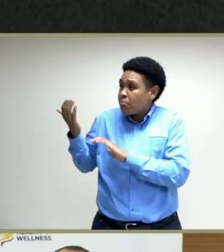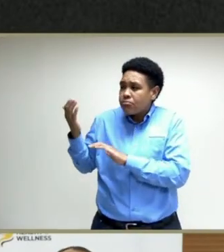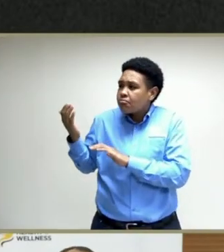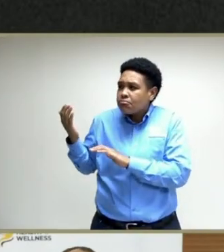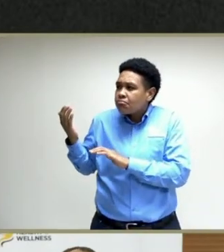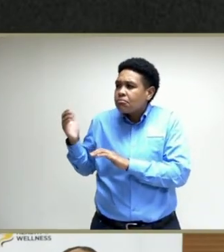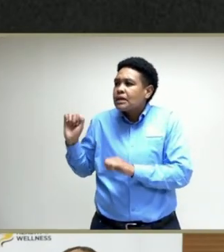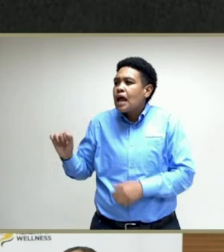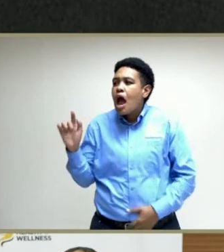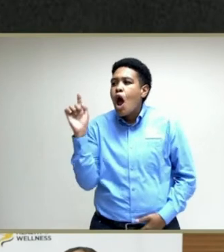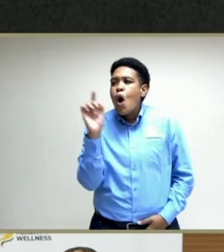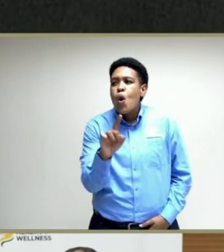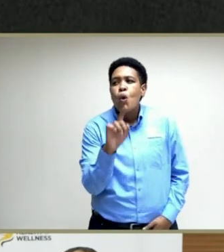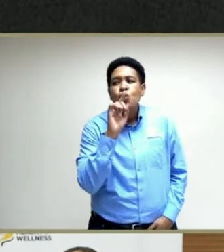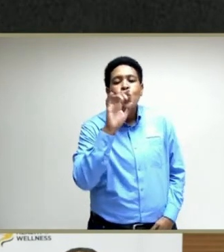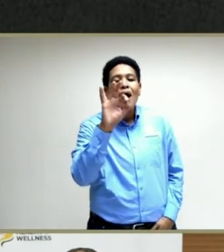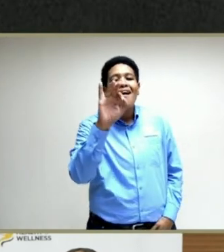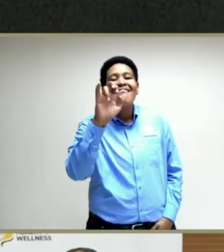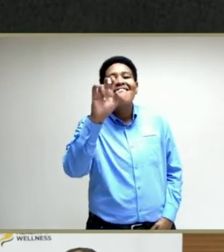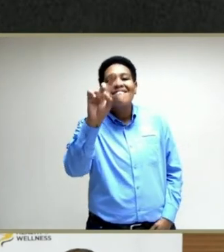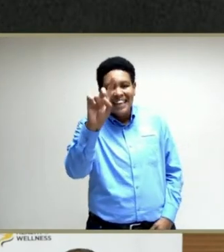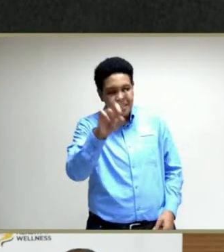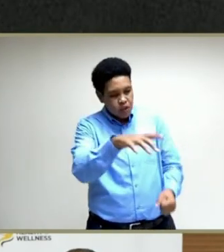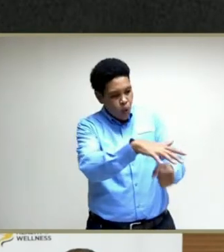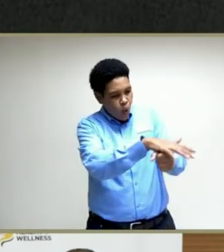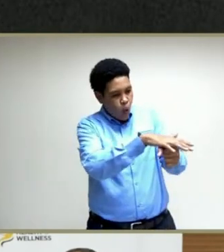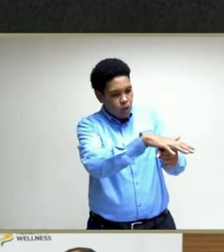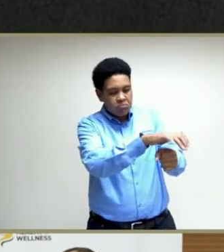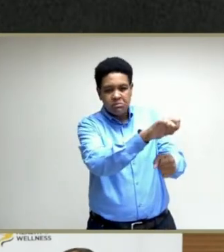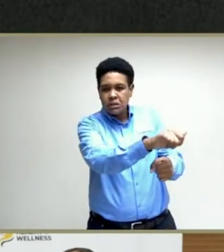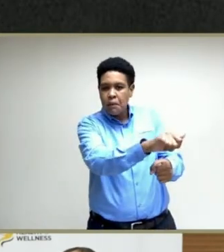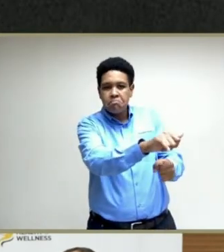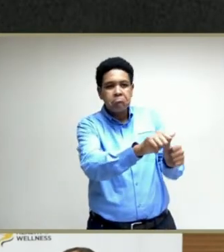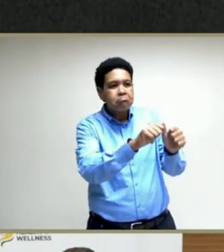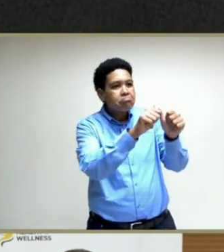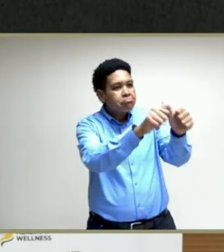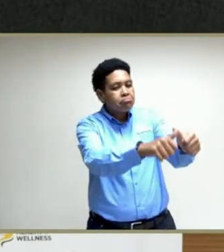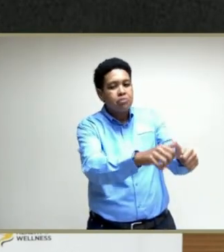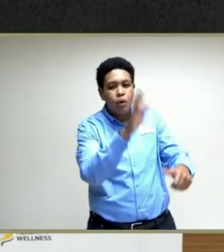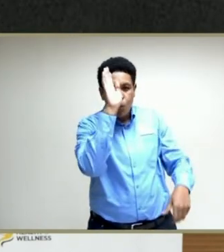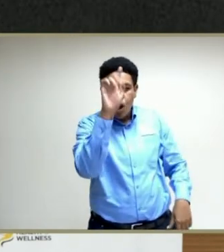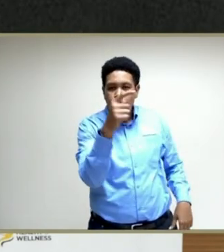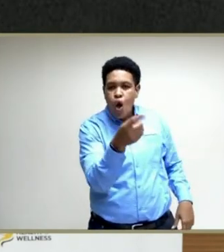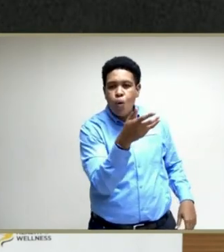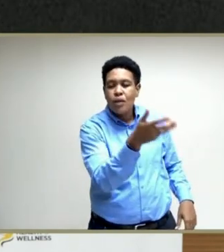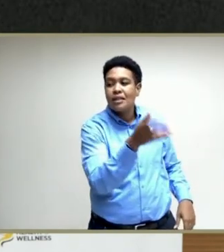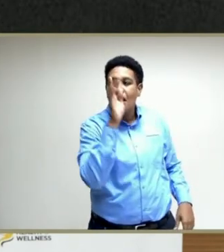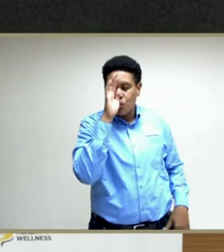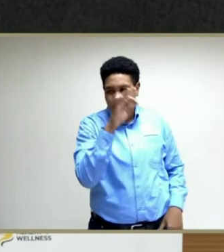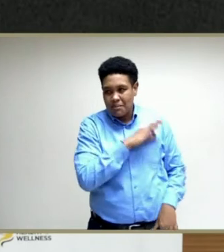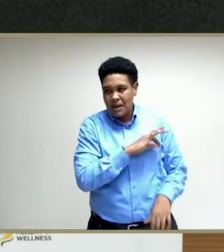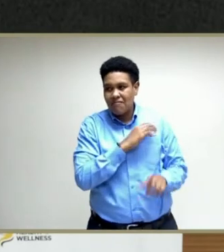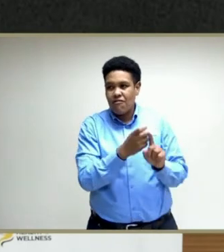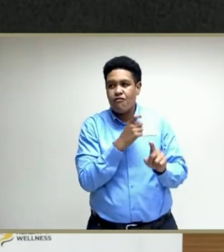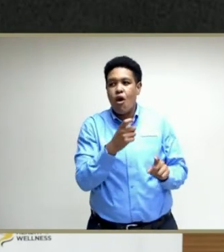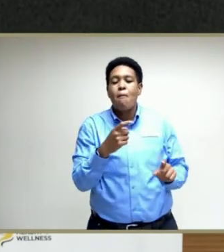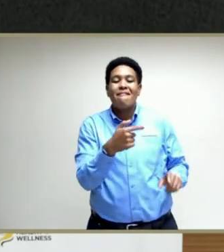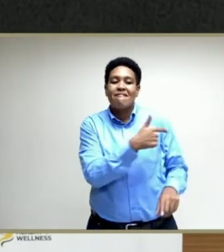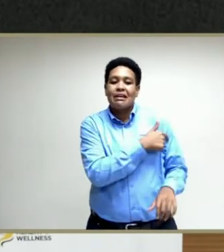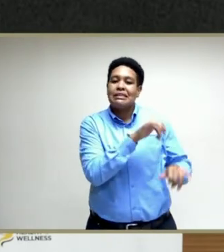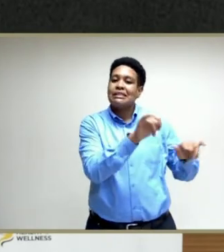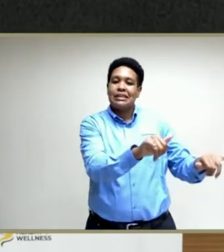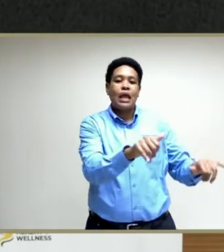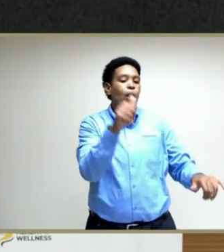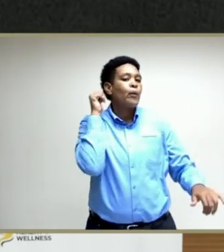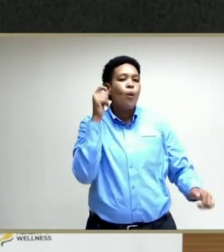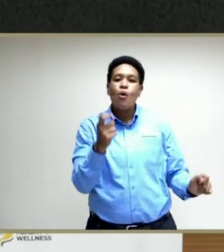go to a fixed site that will always be there and benefit from the vaccines. And the following